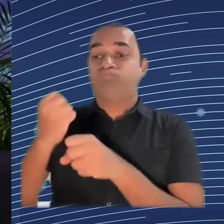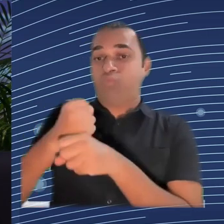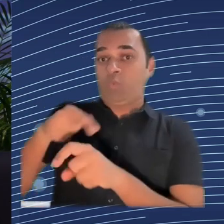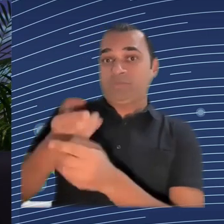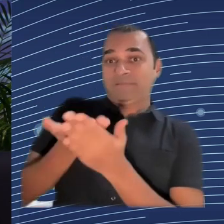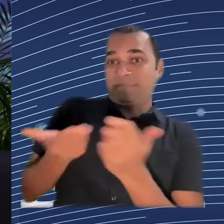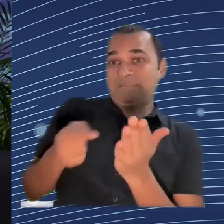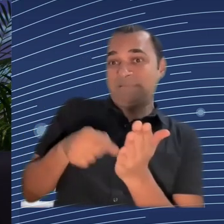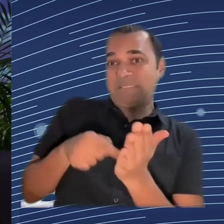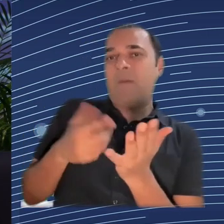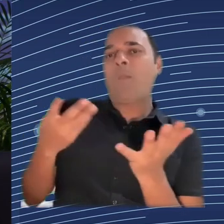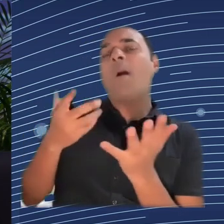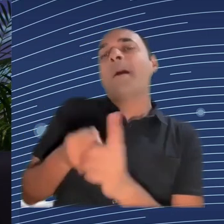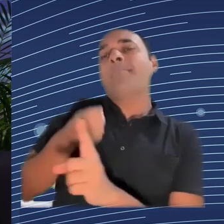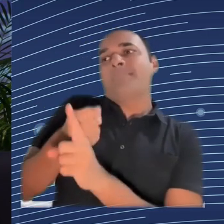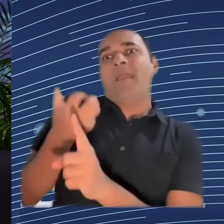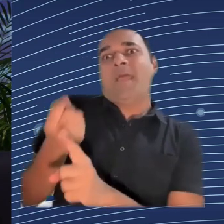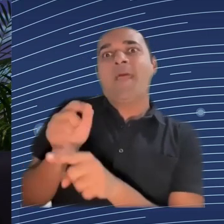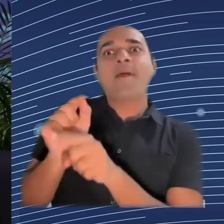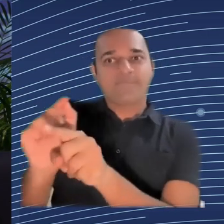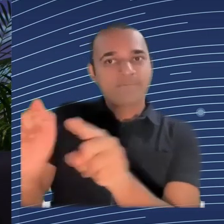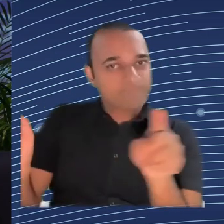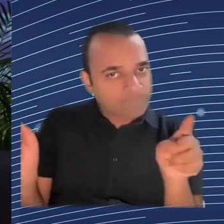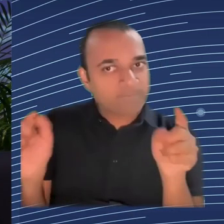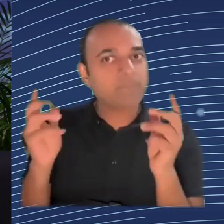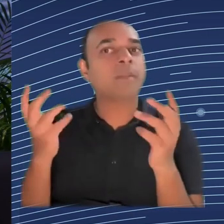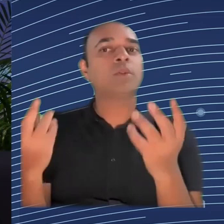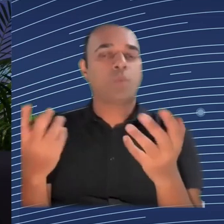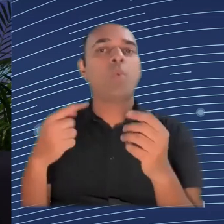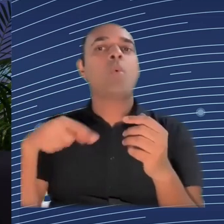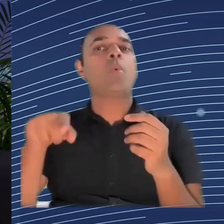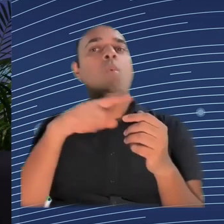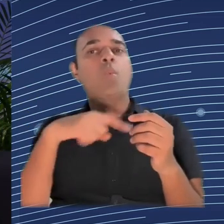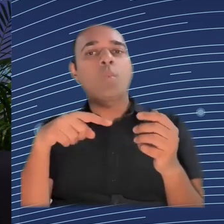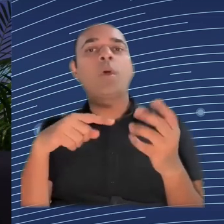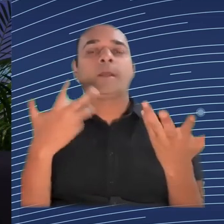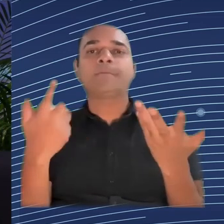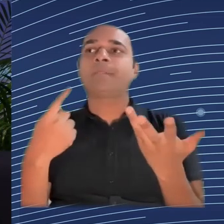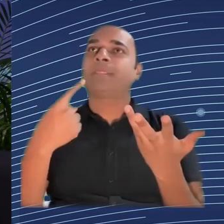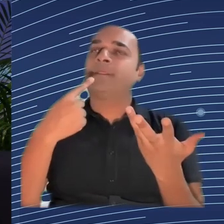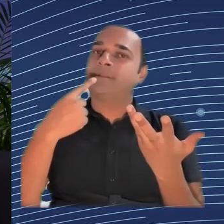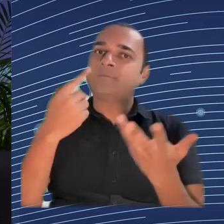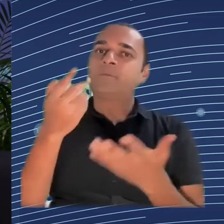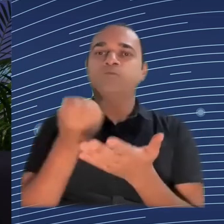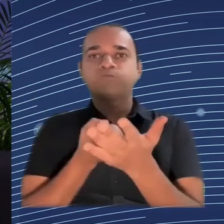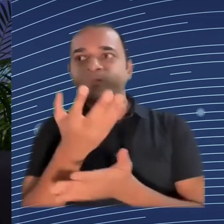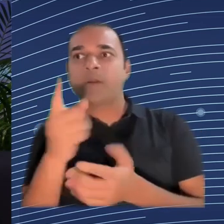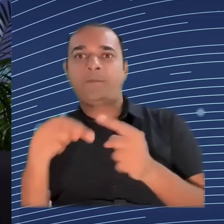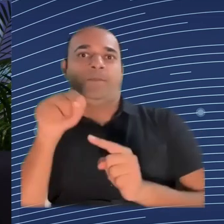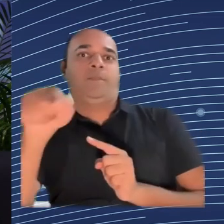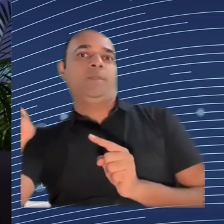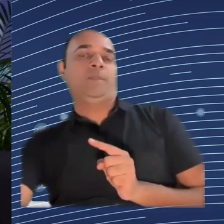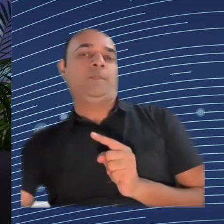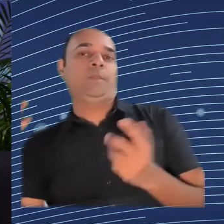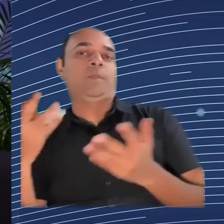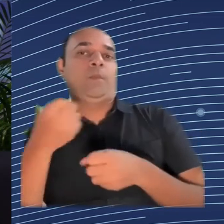you can understand that there is a missing link here. On the top of that is, of course, a